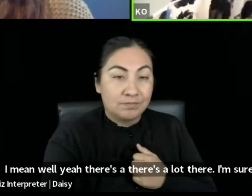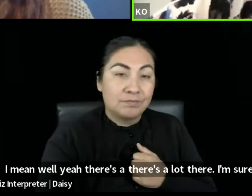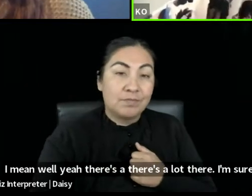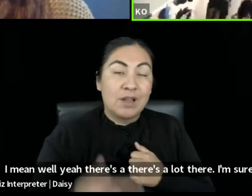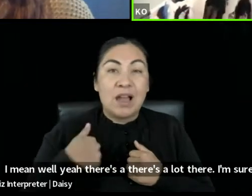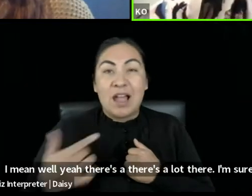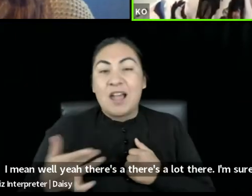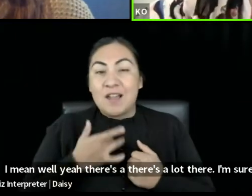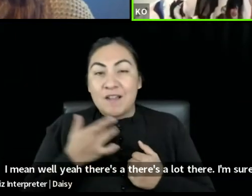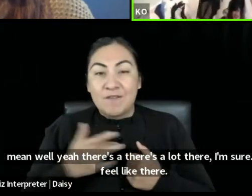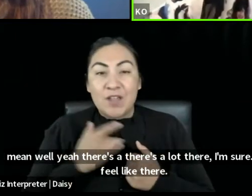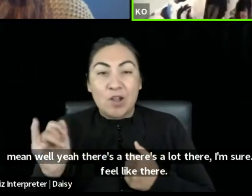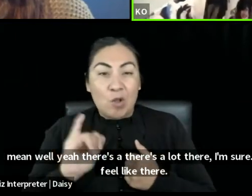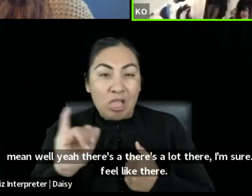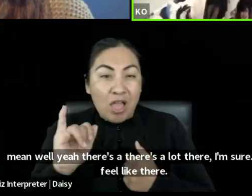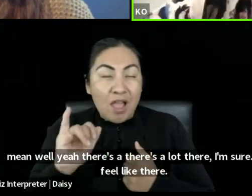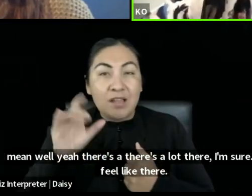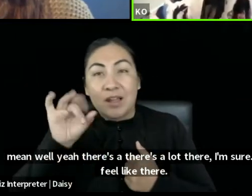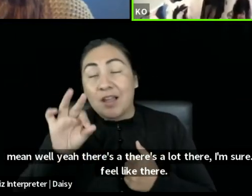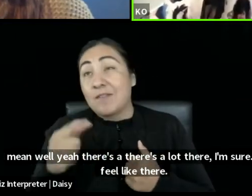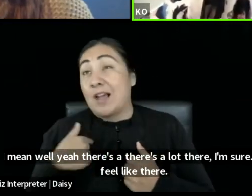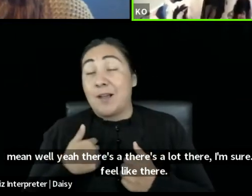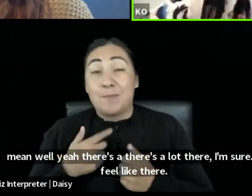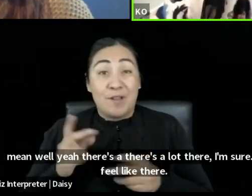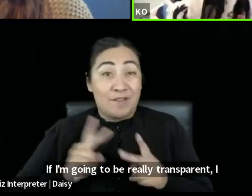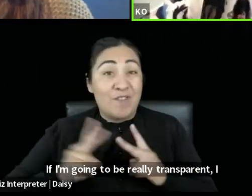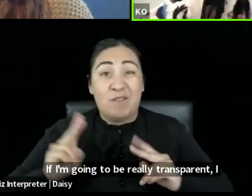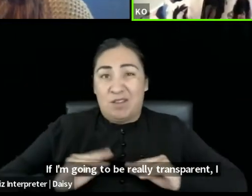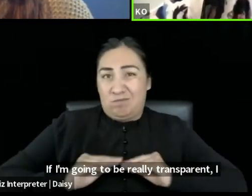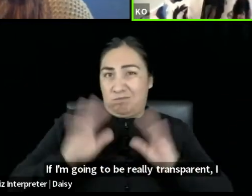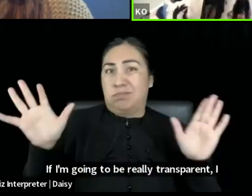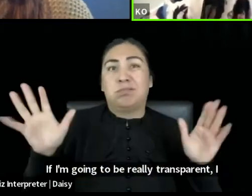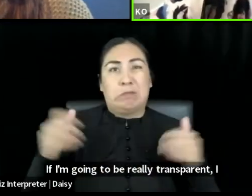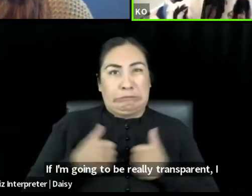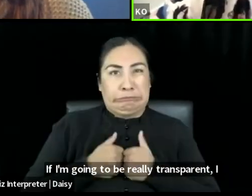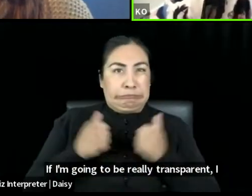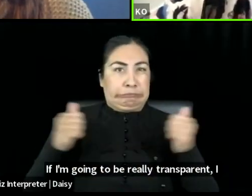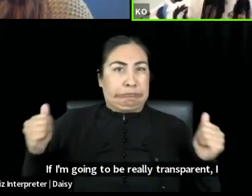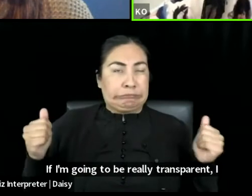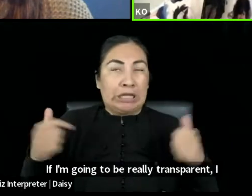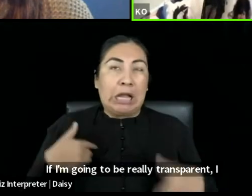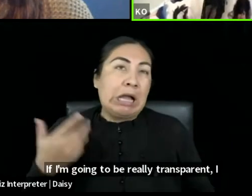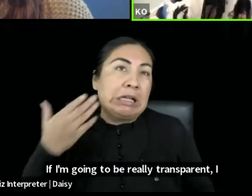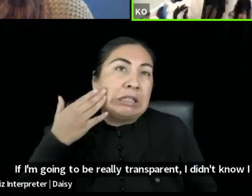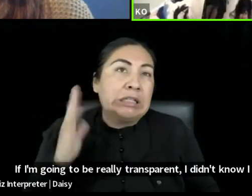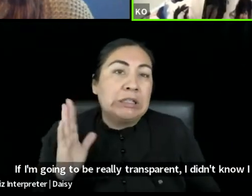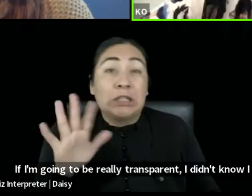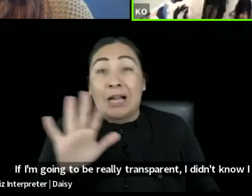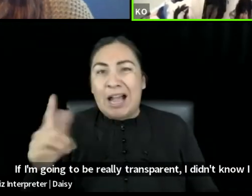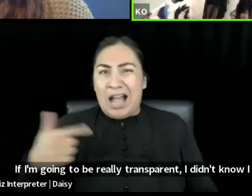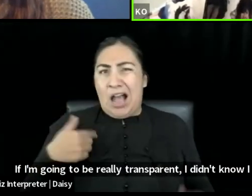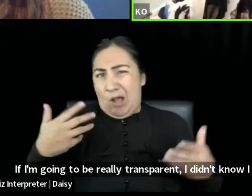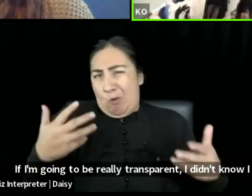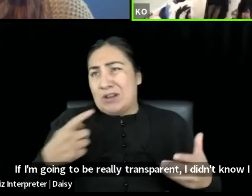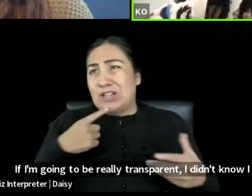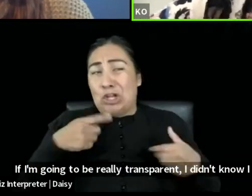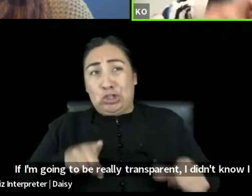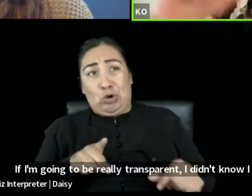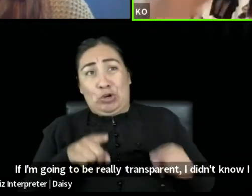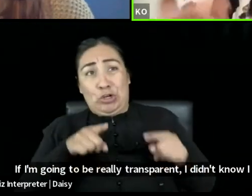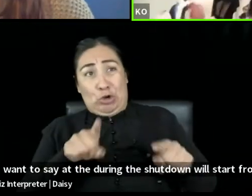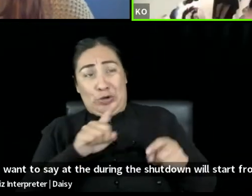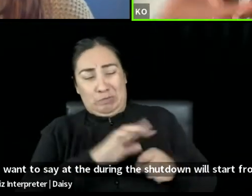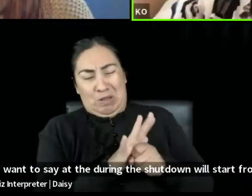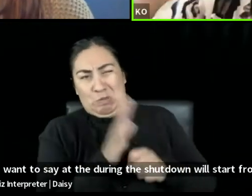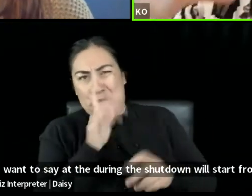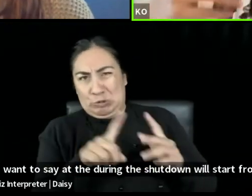if I'm to be really transparent, I didn't know, I want to say at, the, during the shutdown, we'll, we'll start from there because